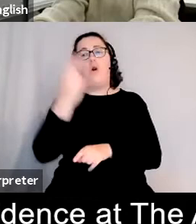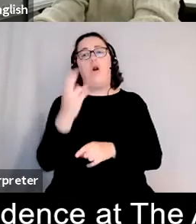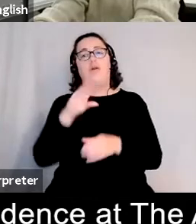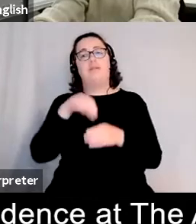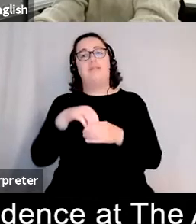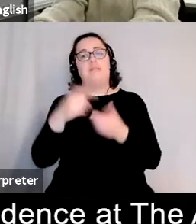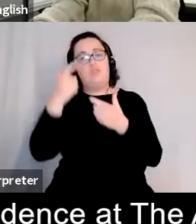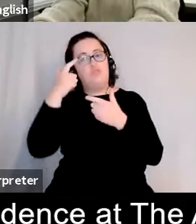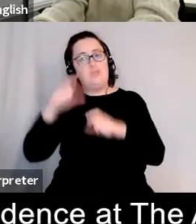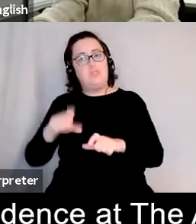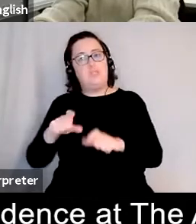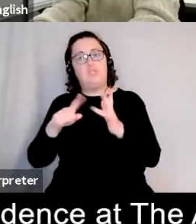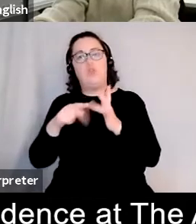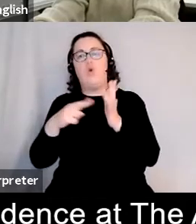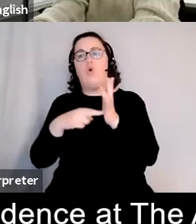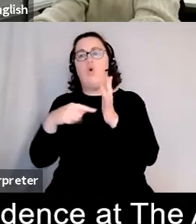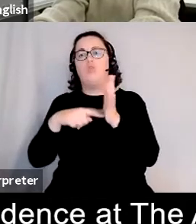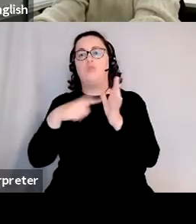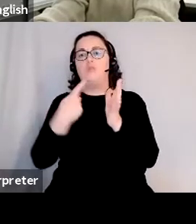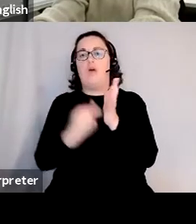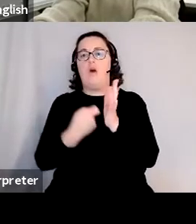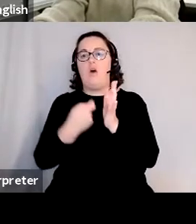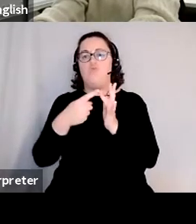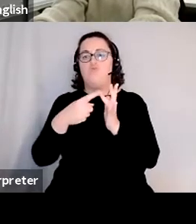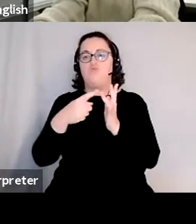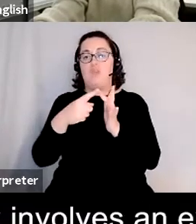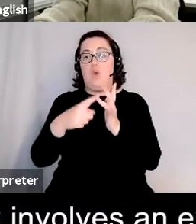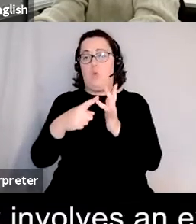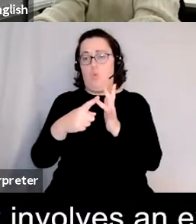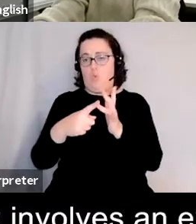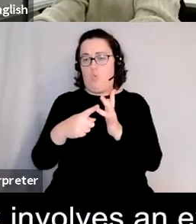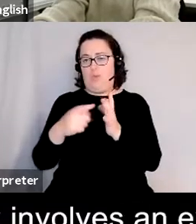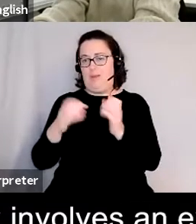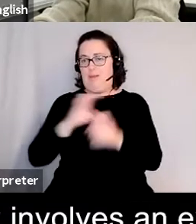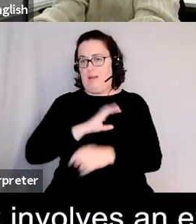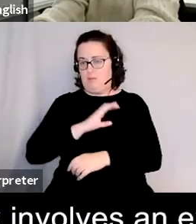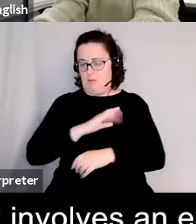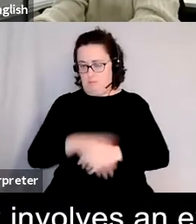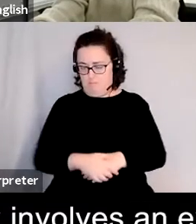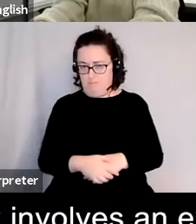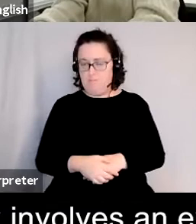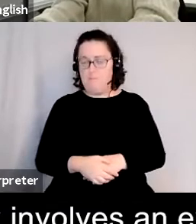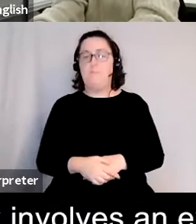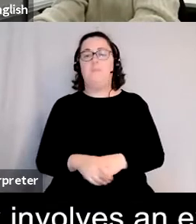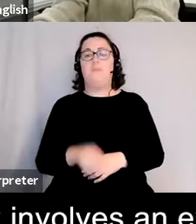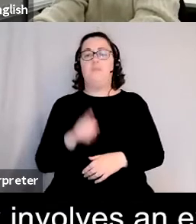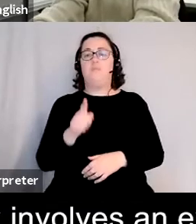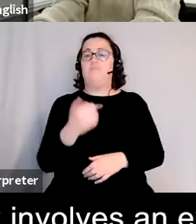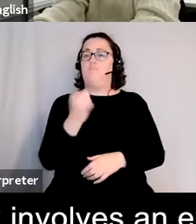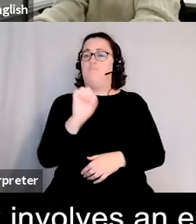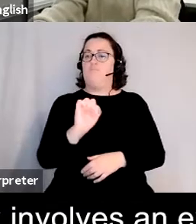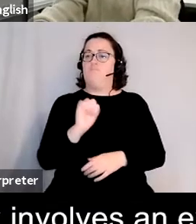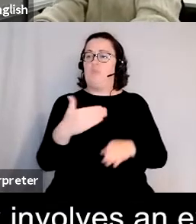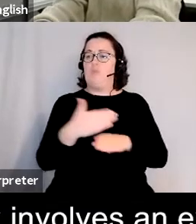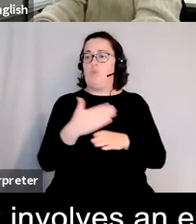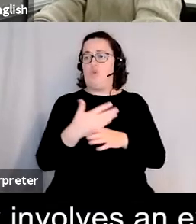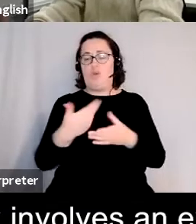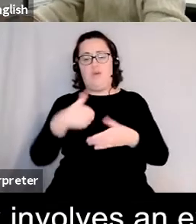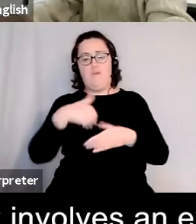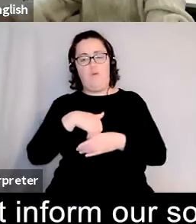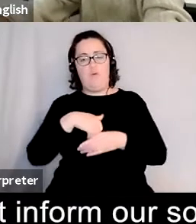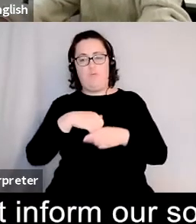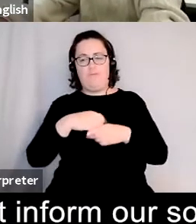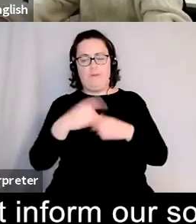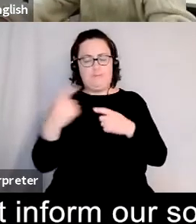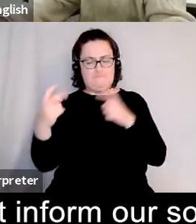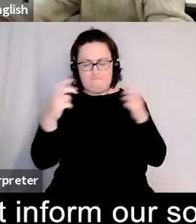of ontario toronto in 2012. gallery mark's work involves an exploration of the tensions between the different